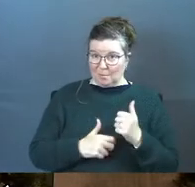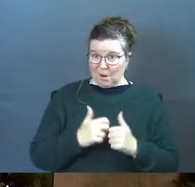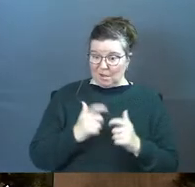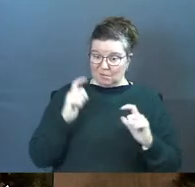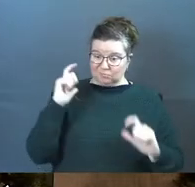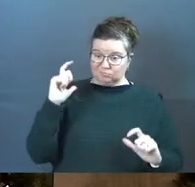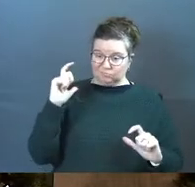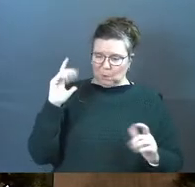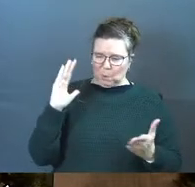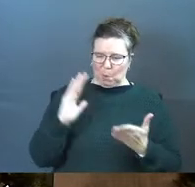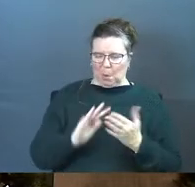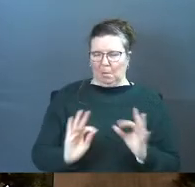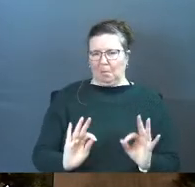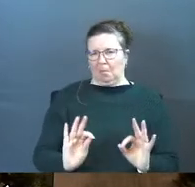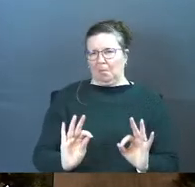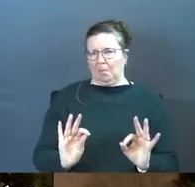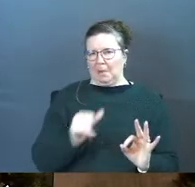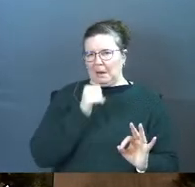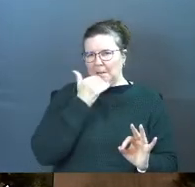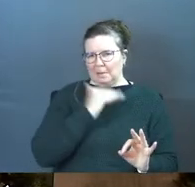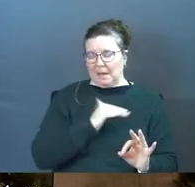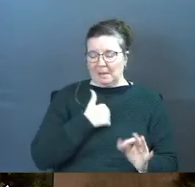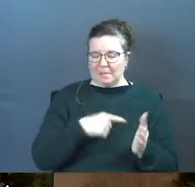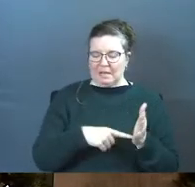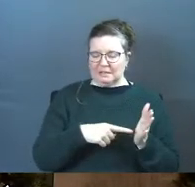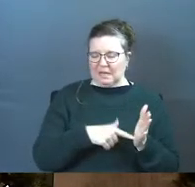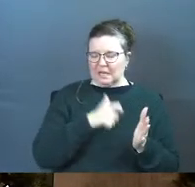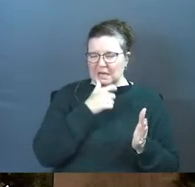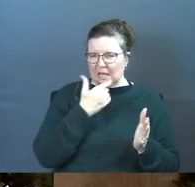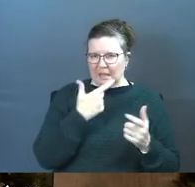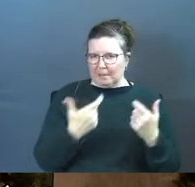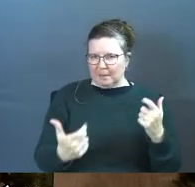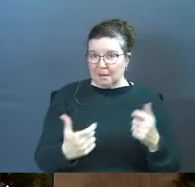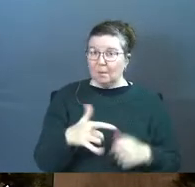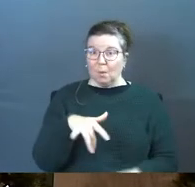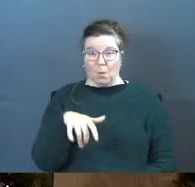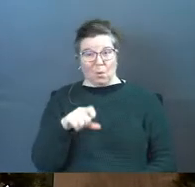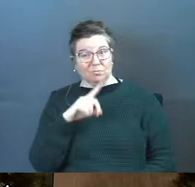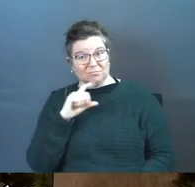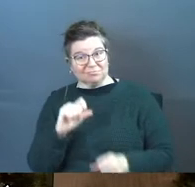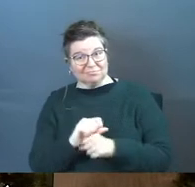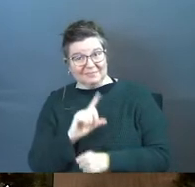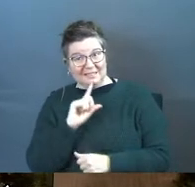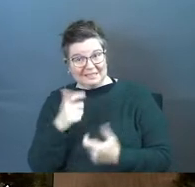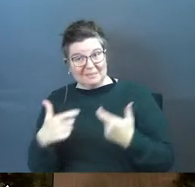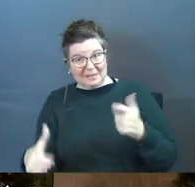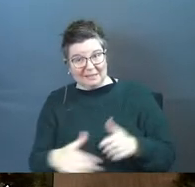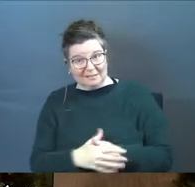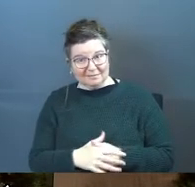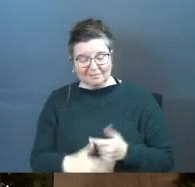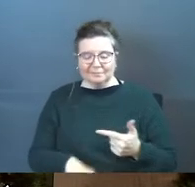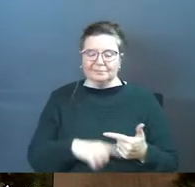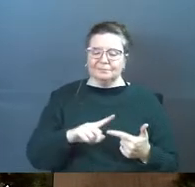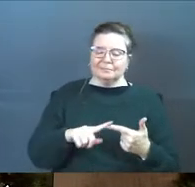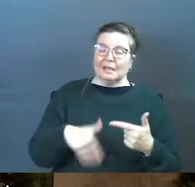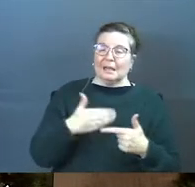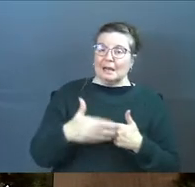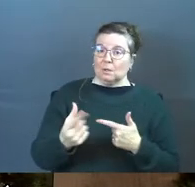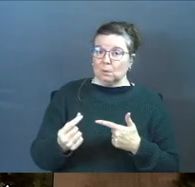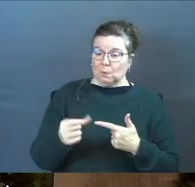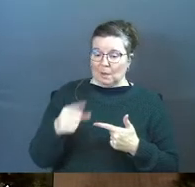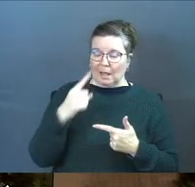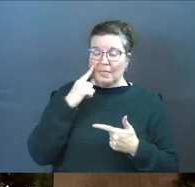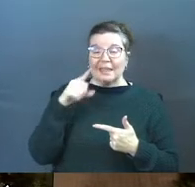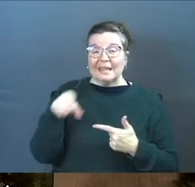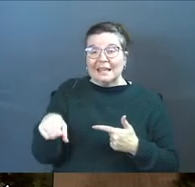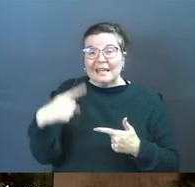What I've done isn't that bad. My debt isn't that big. Oh, yes, it is. The next thing I think he's doing is, I